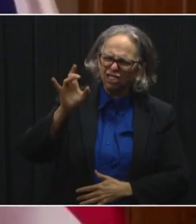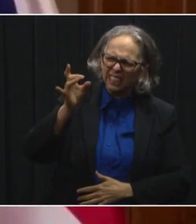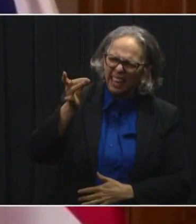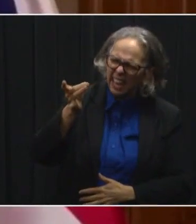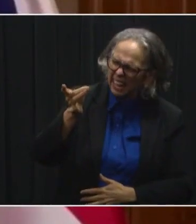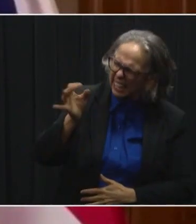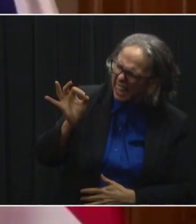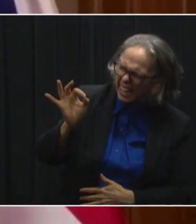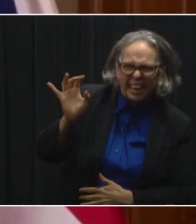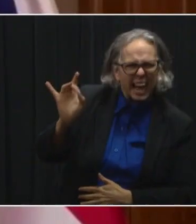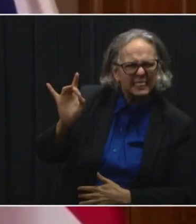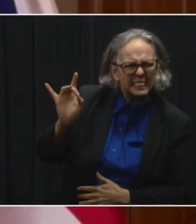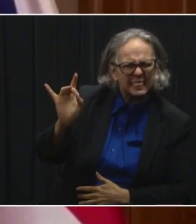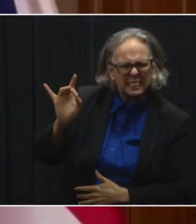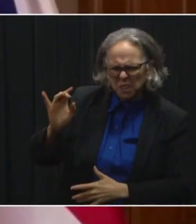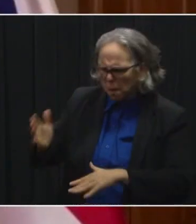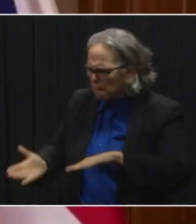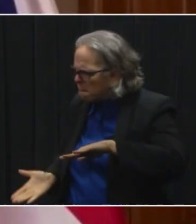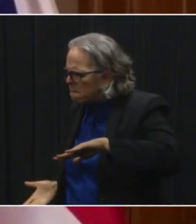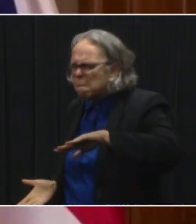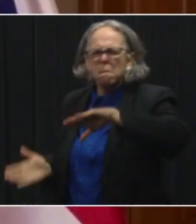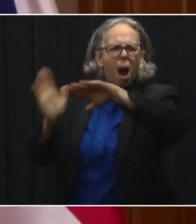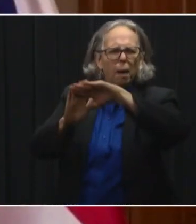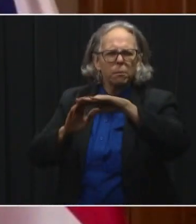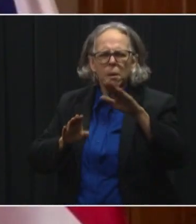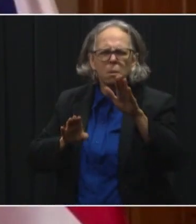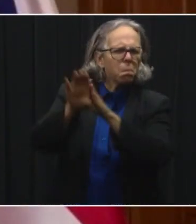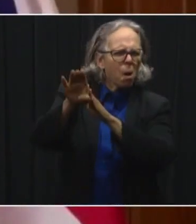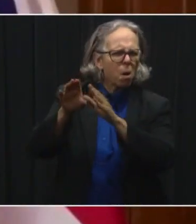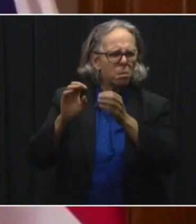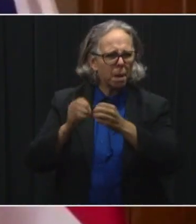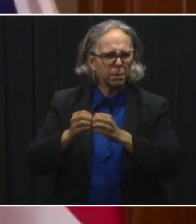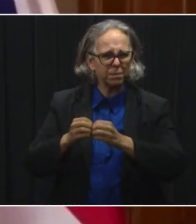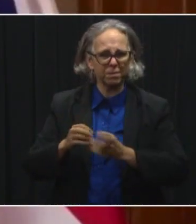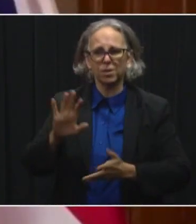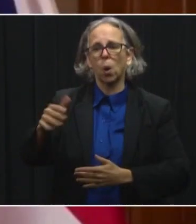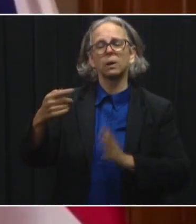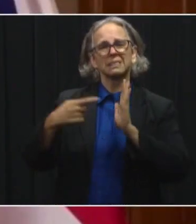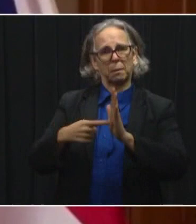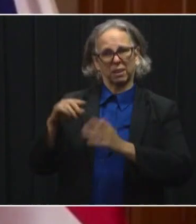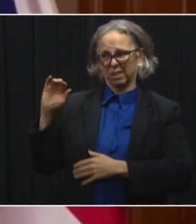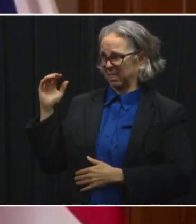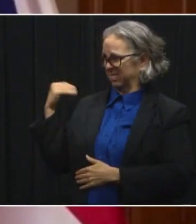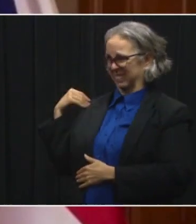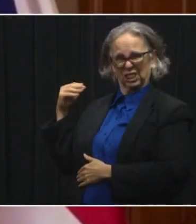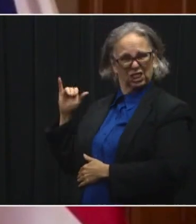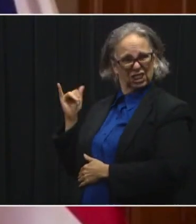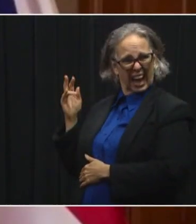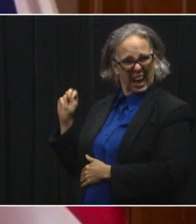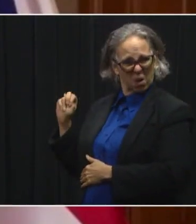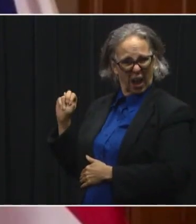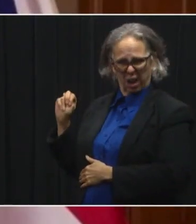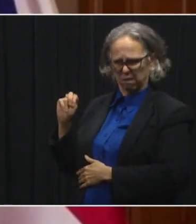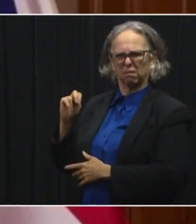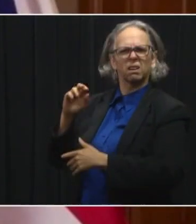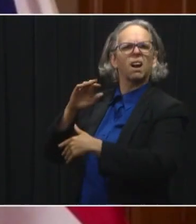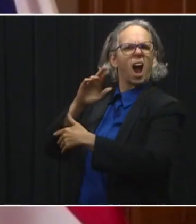Uh, in January 2021, 16% of hospitalizations were among those under 50.